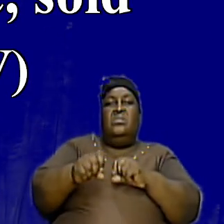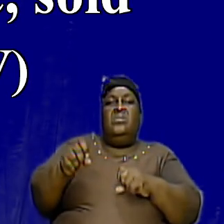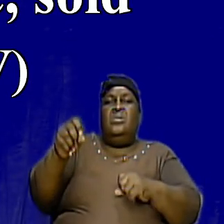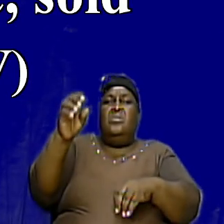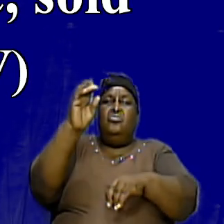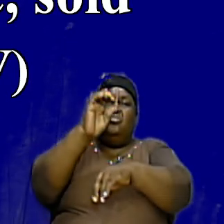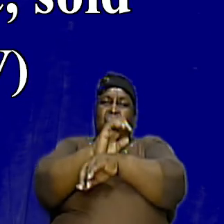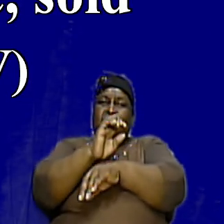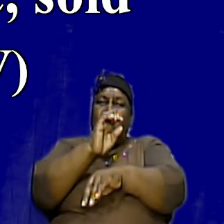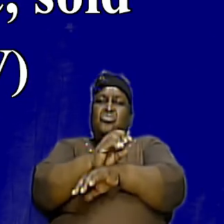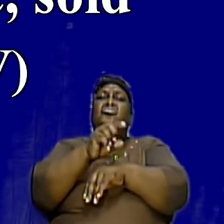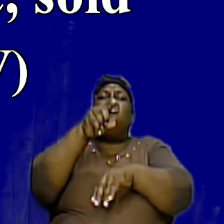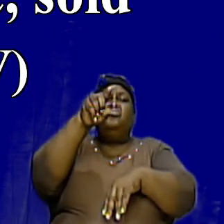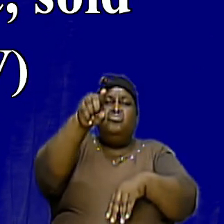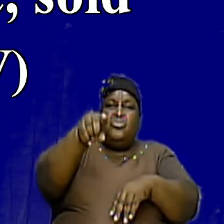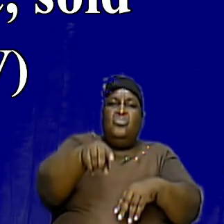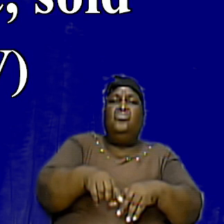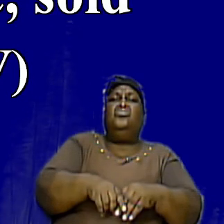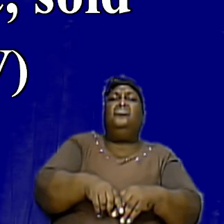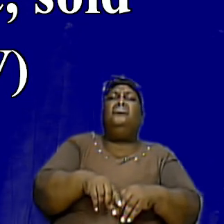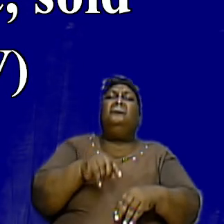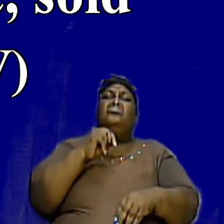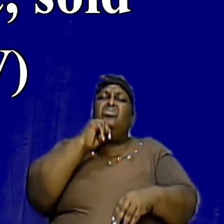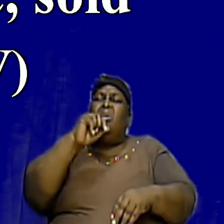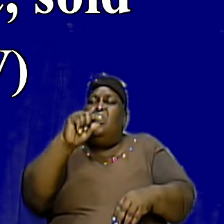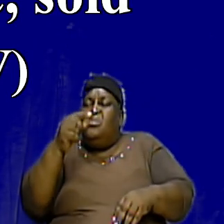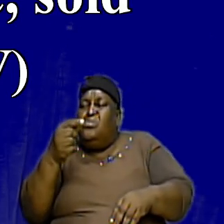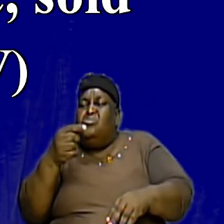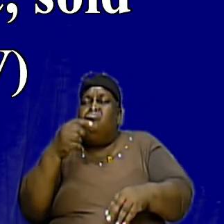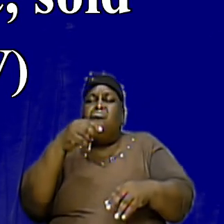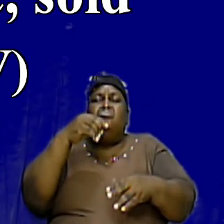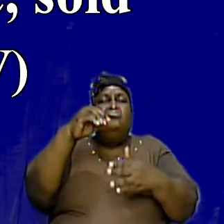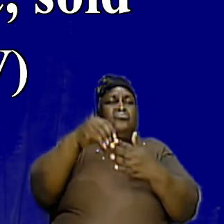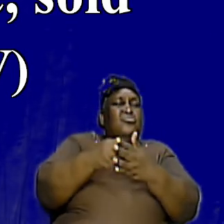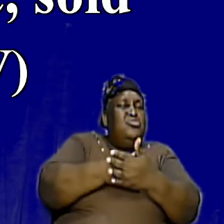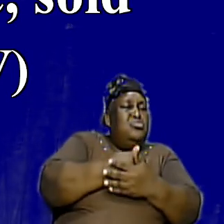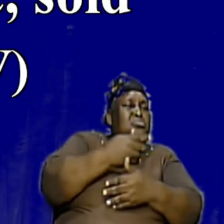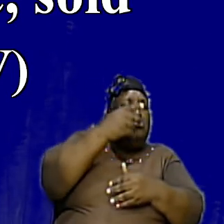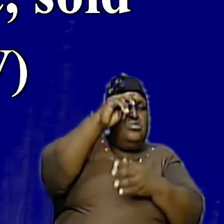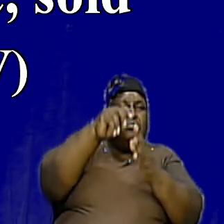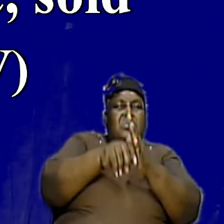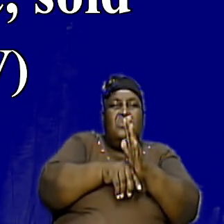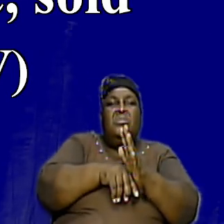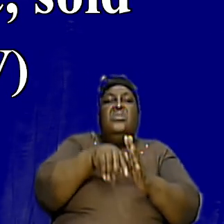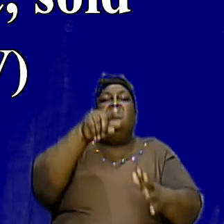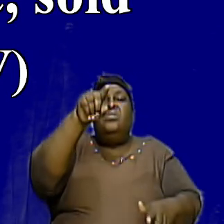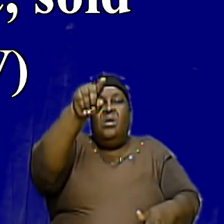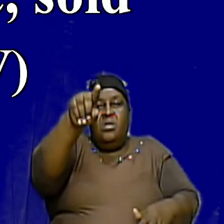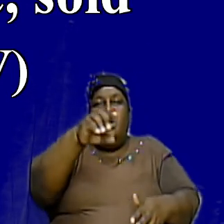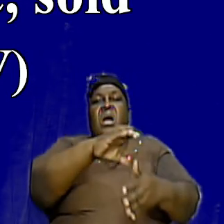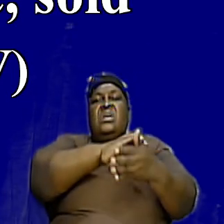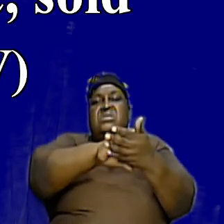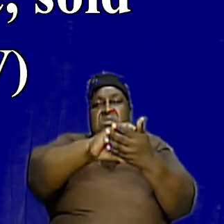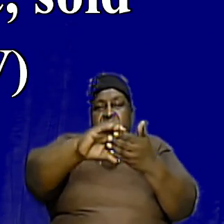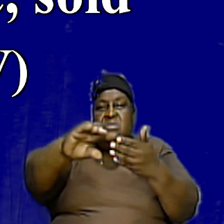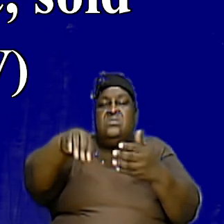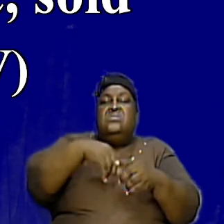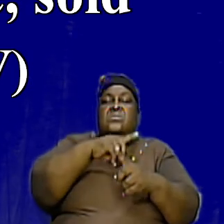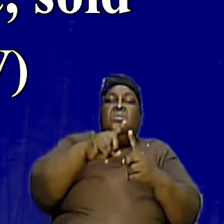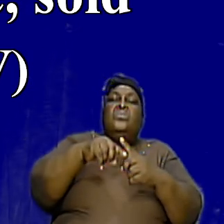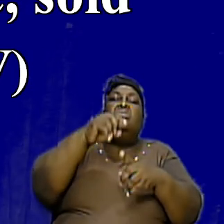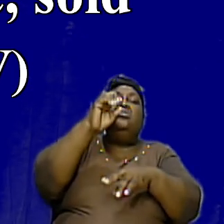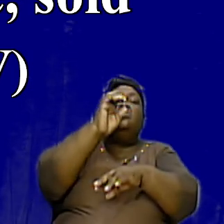this is the New Testament not just the New Testament like Matthew Mark Luke and John but this is New Testament in Acts when the church